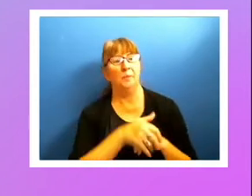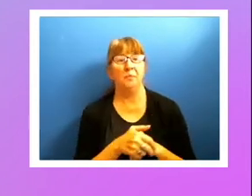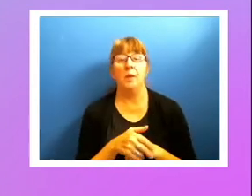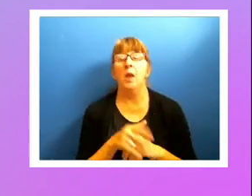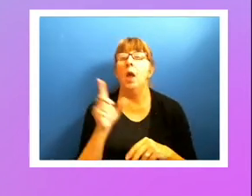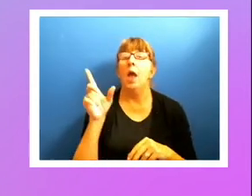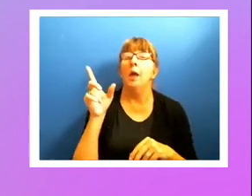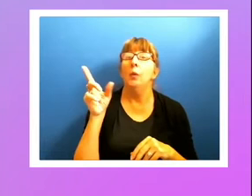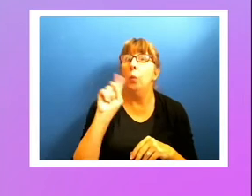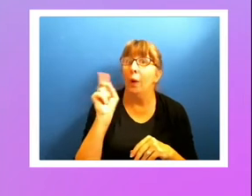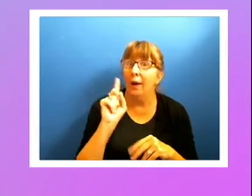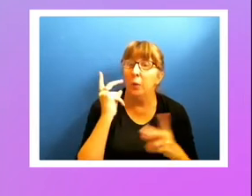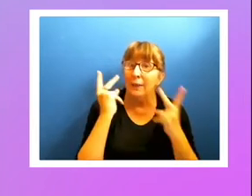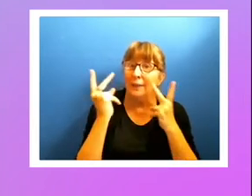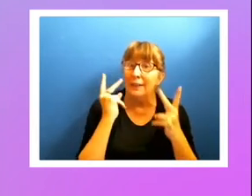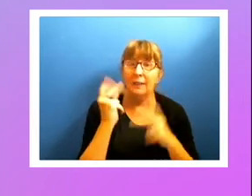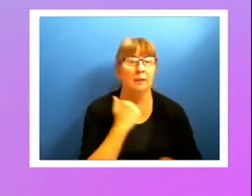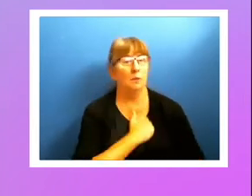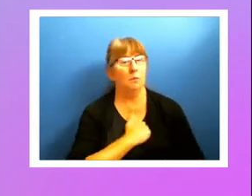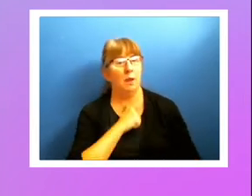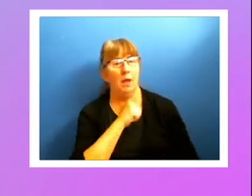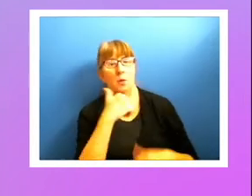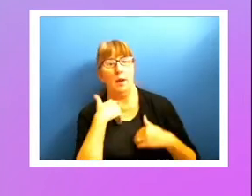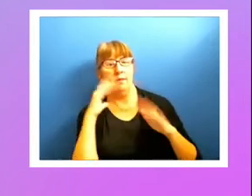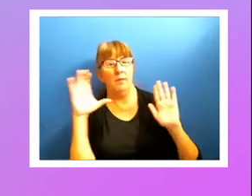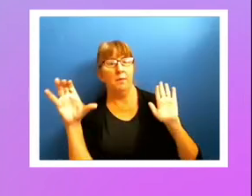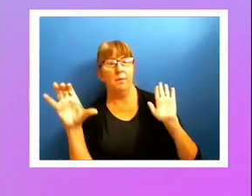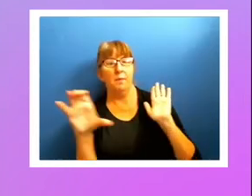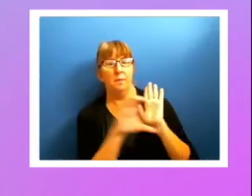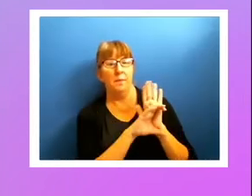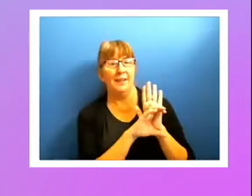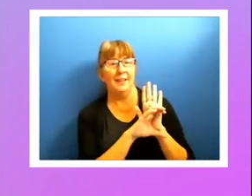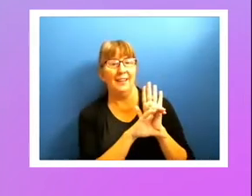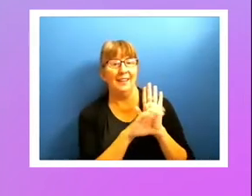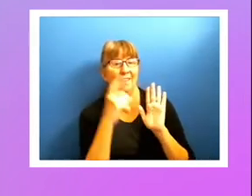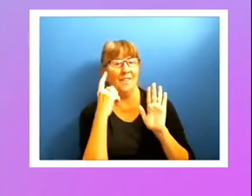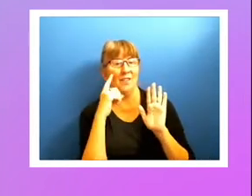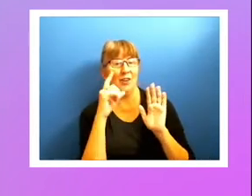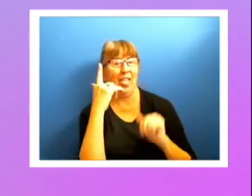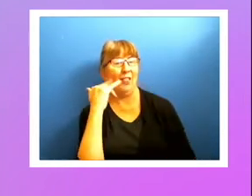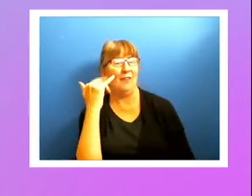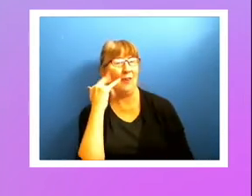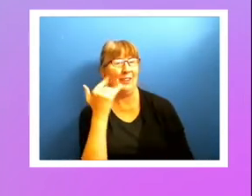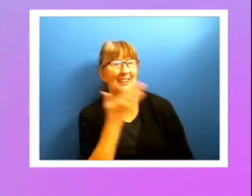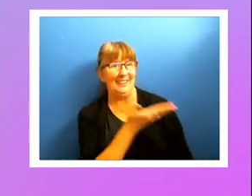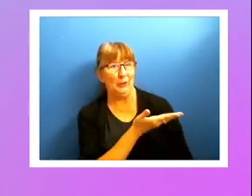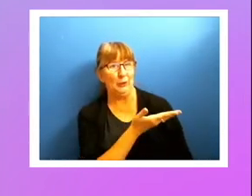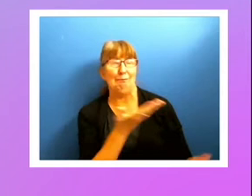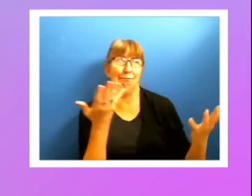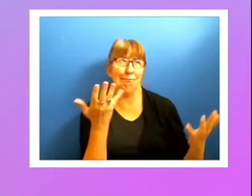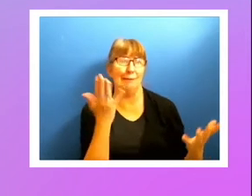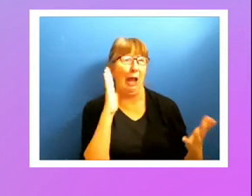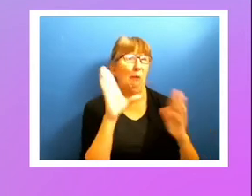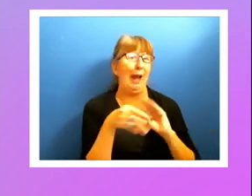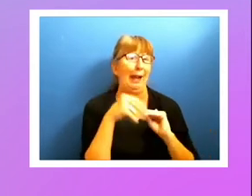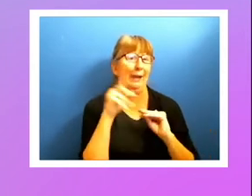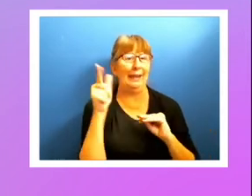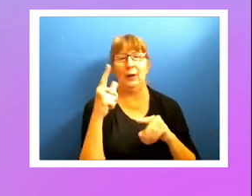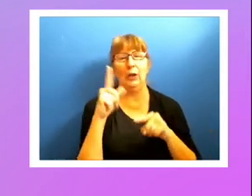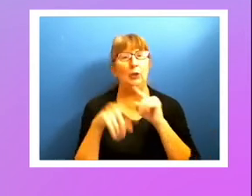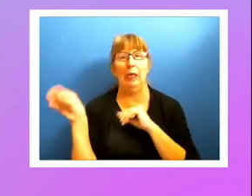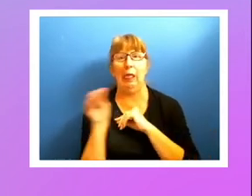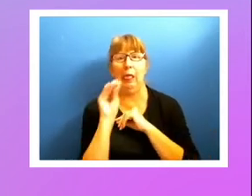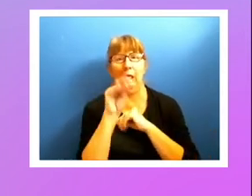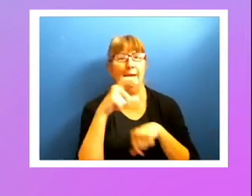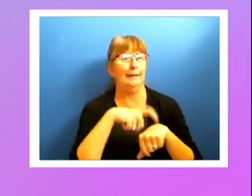at? I apologize, I don't have the graphic for California on here. I'll add it to the slide, but I couldn't get it in time.